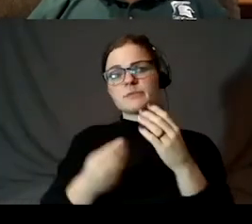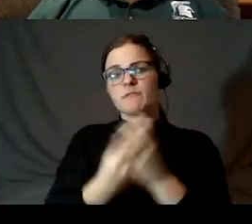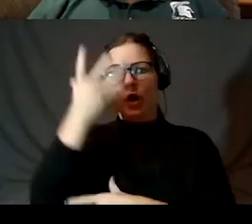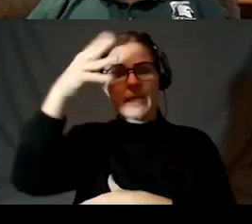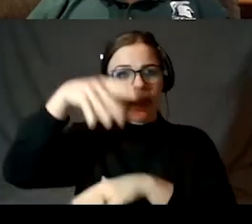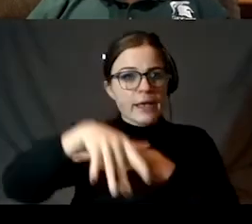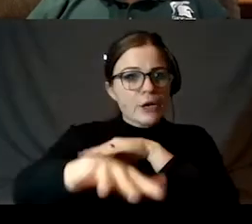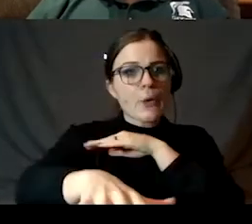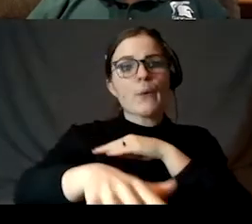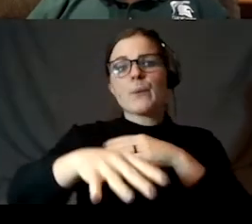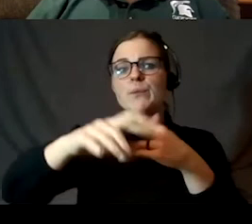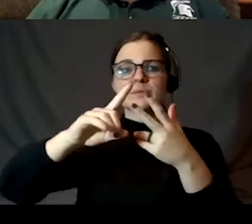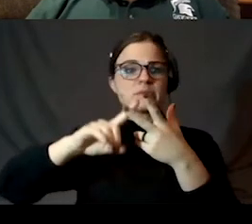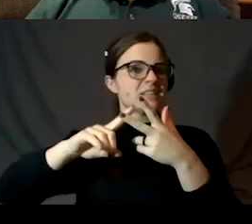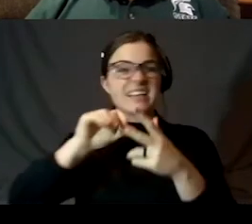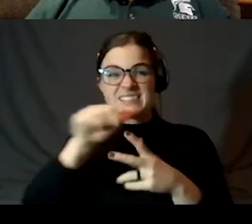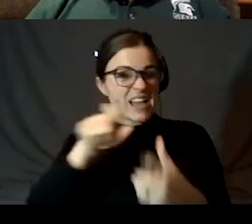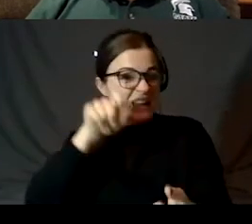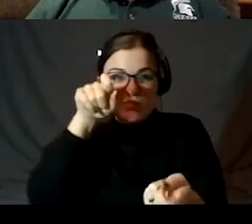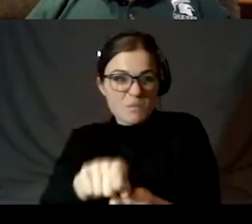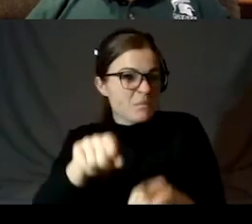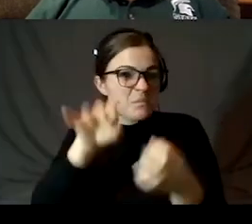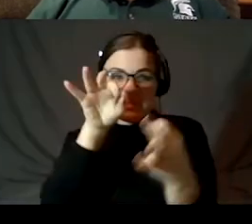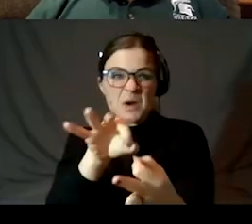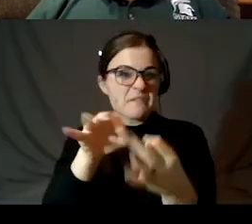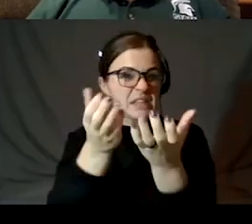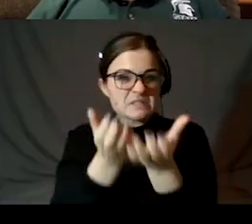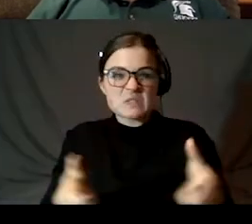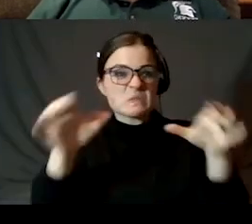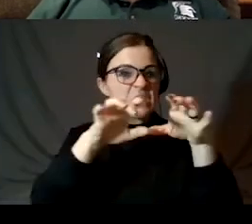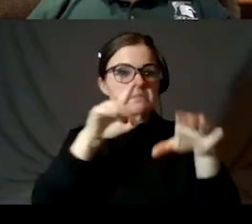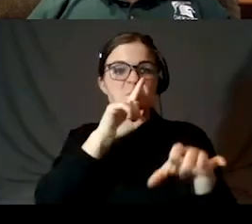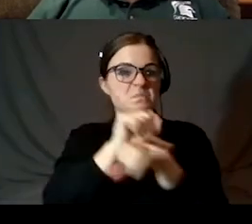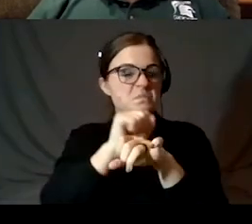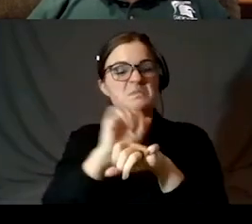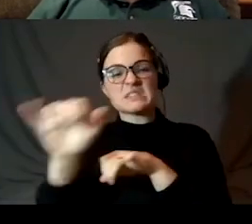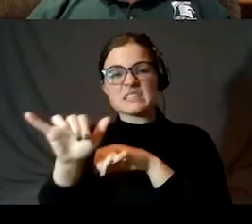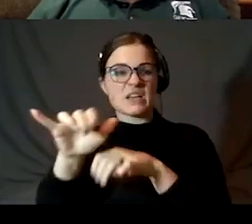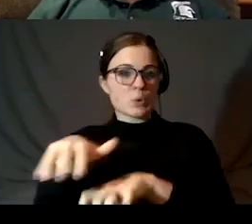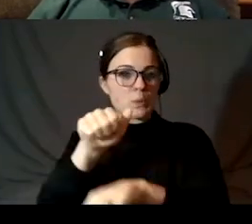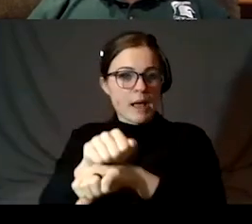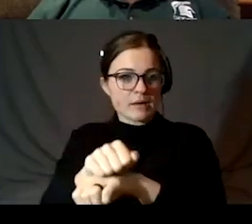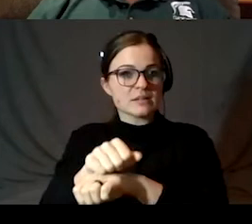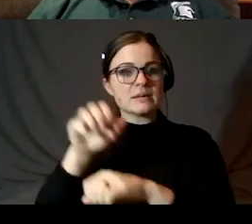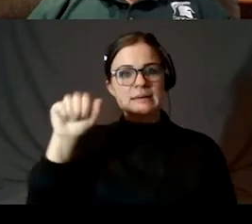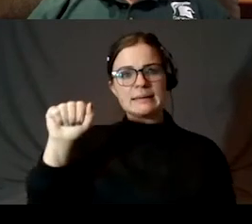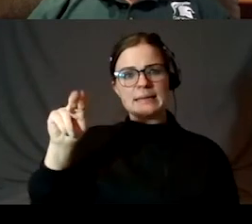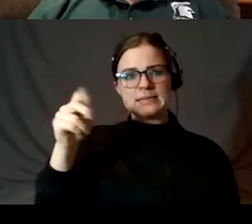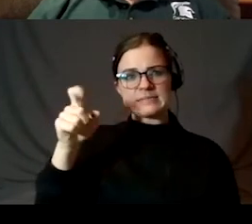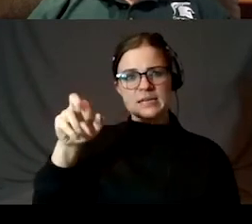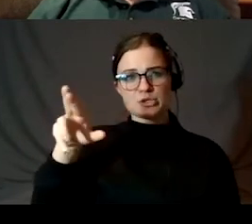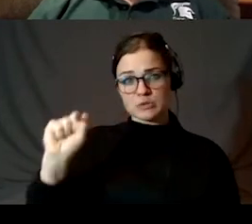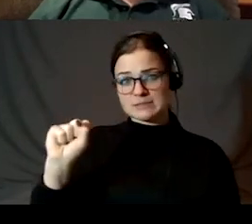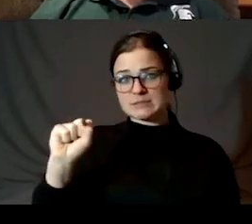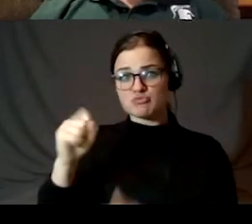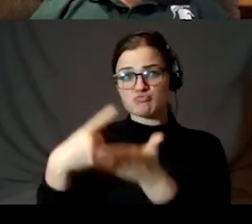valleys, not a perfect sphere. It's basically a big rock, like Anaxagoras talked about, maybe 400 years